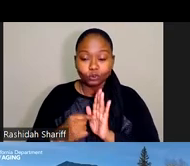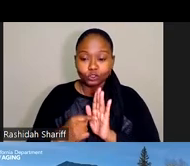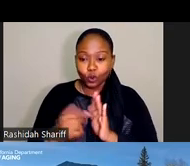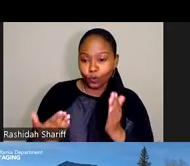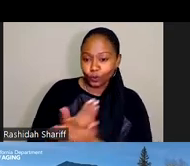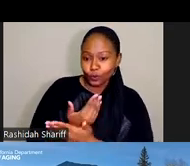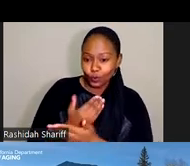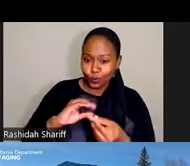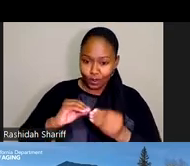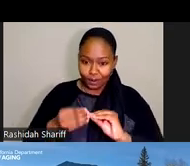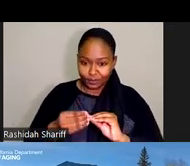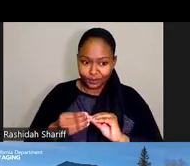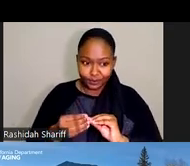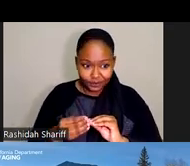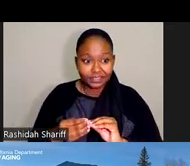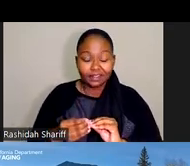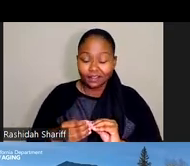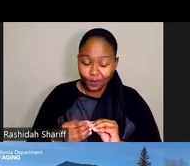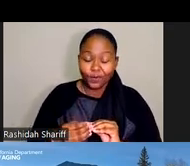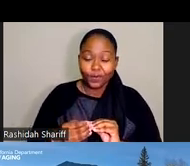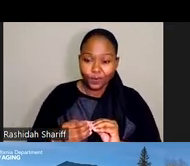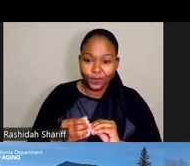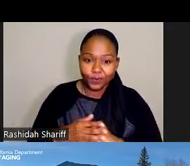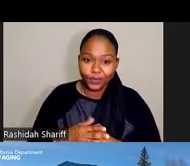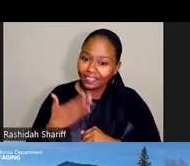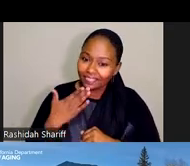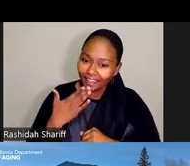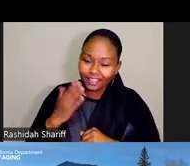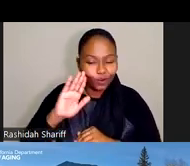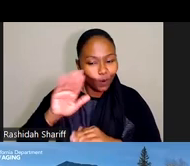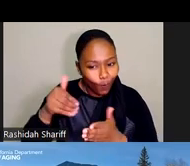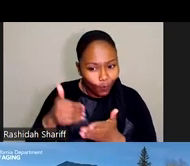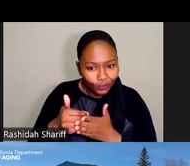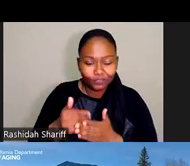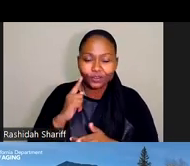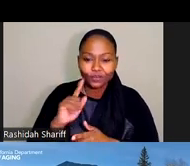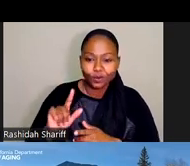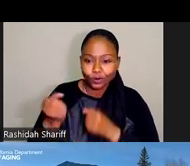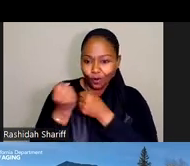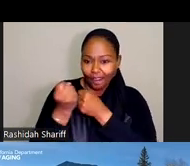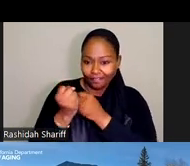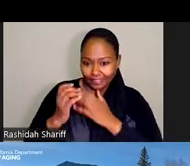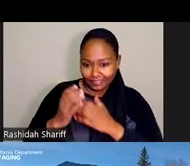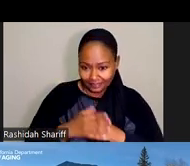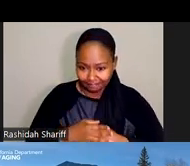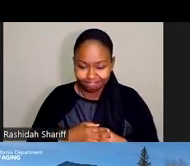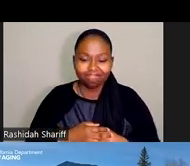just a staggering dollar amount, and our thanks to all of you for your advocacy that helped make that possible.